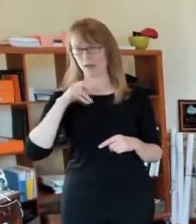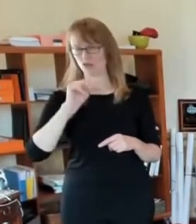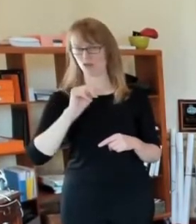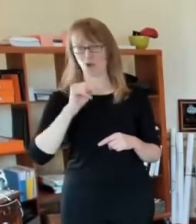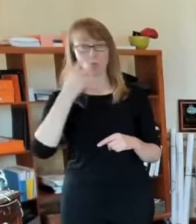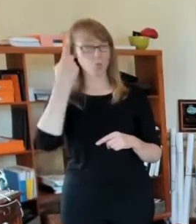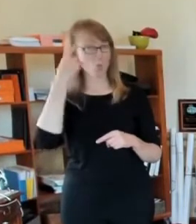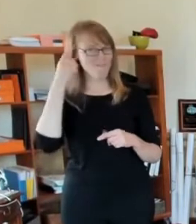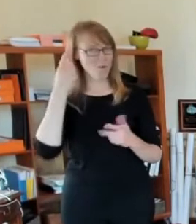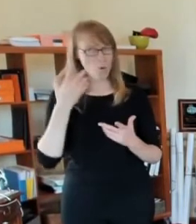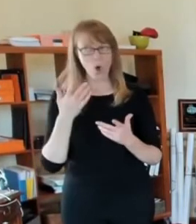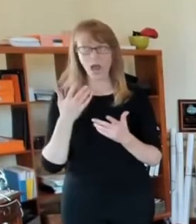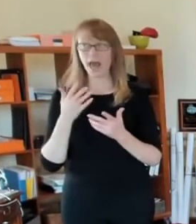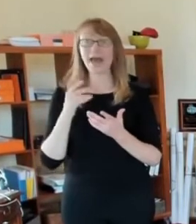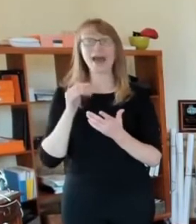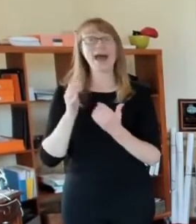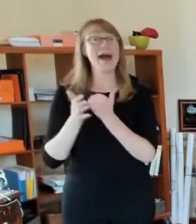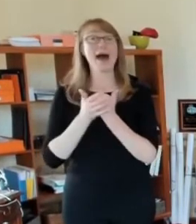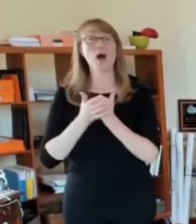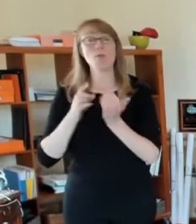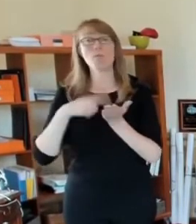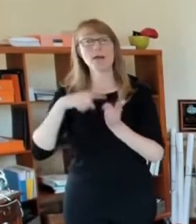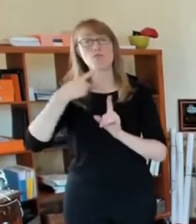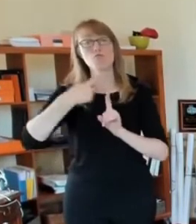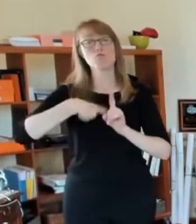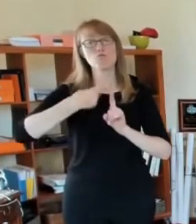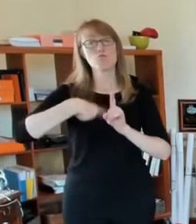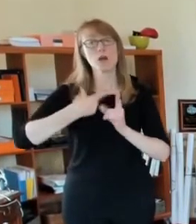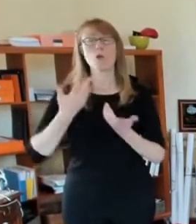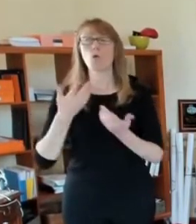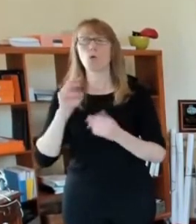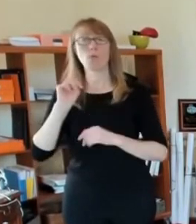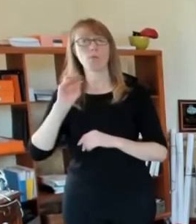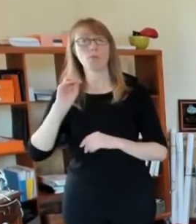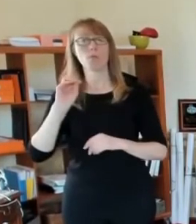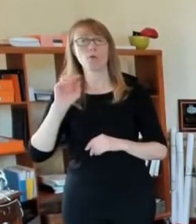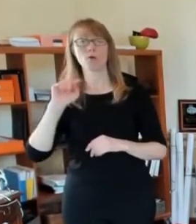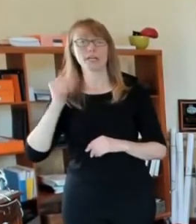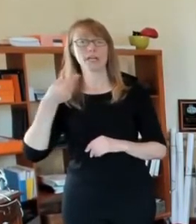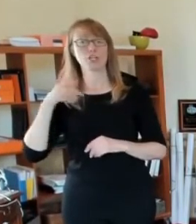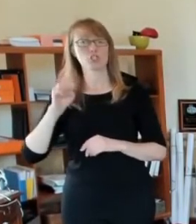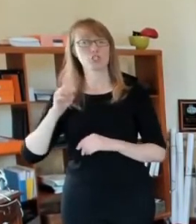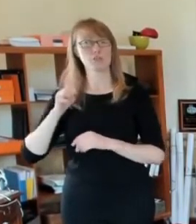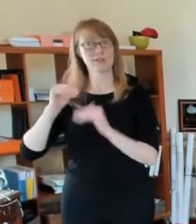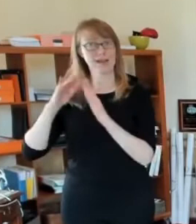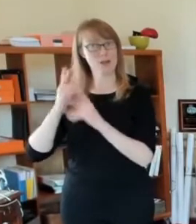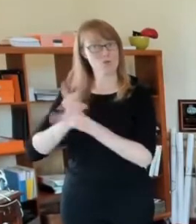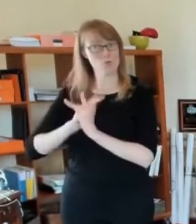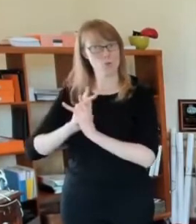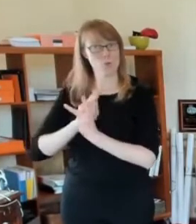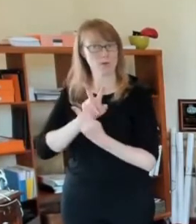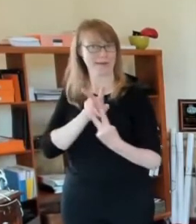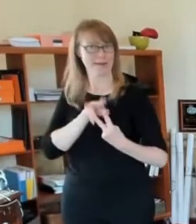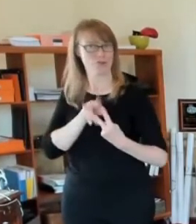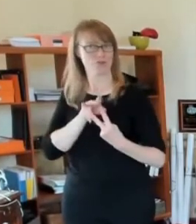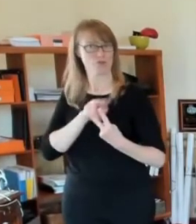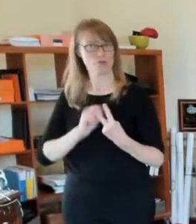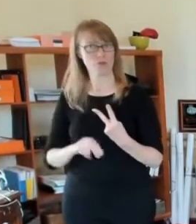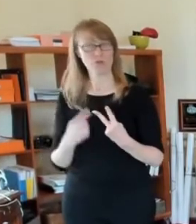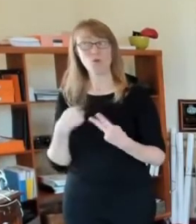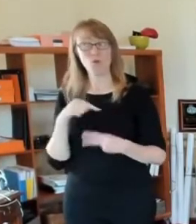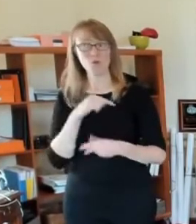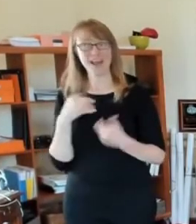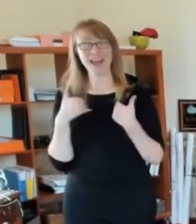rental assistance or mortgage assistance. We have allocated 5.4 million dollars